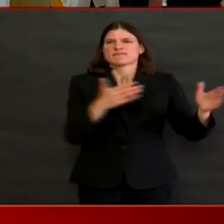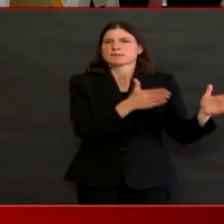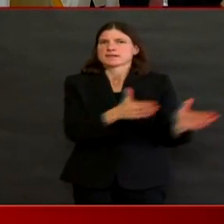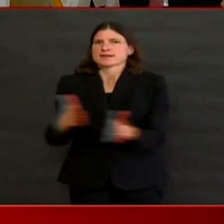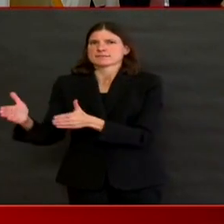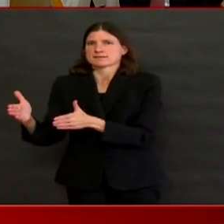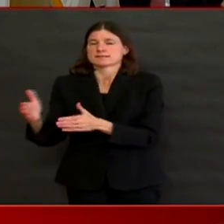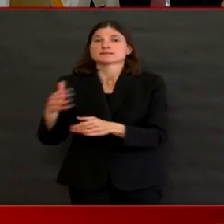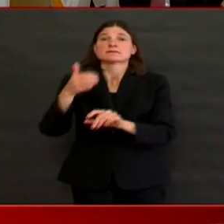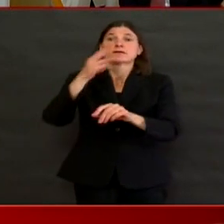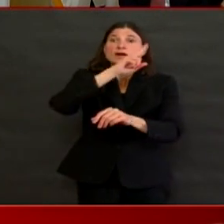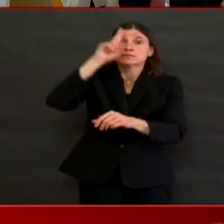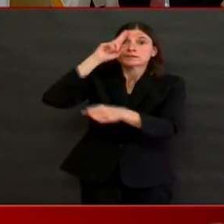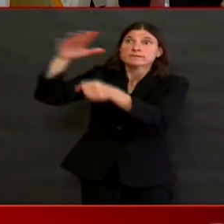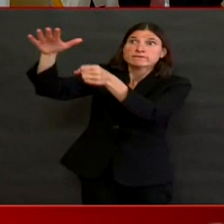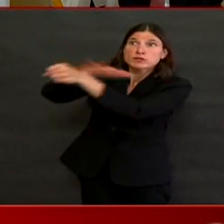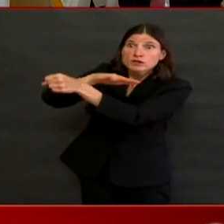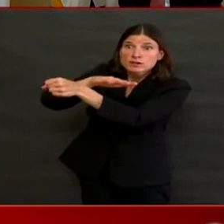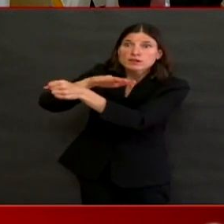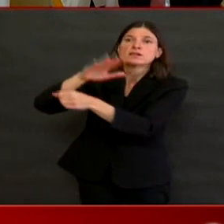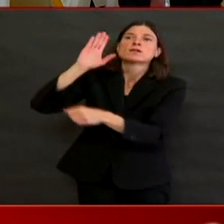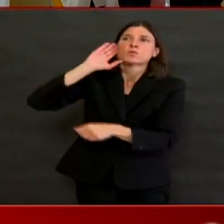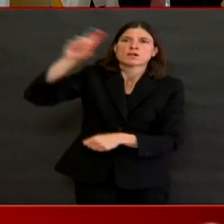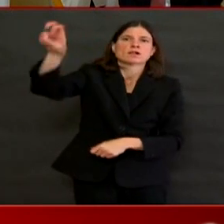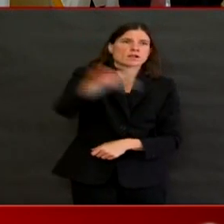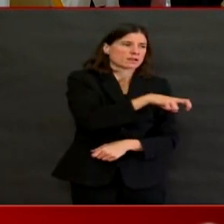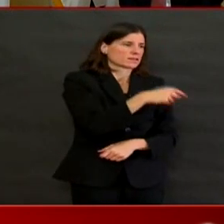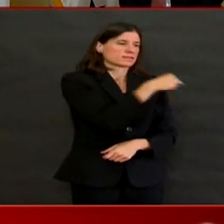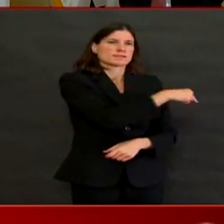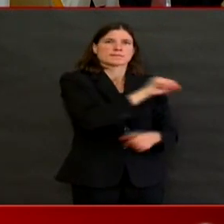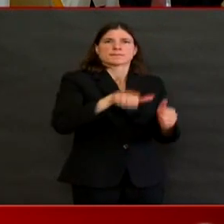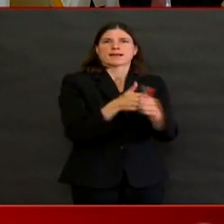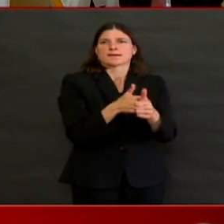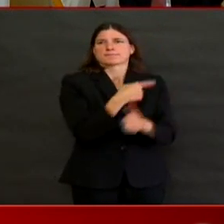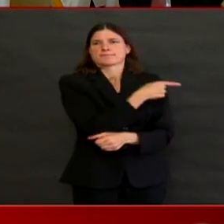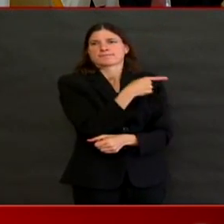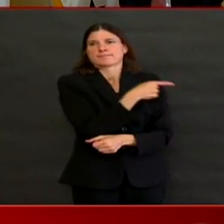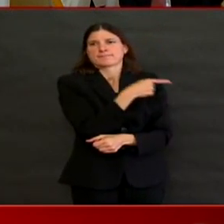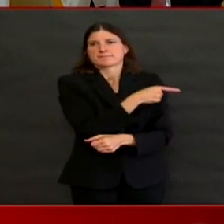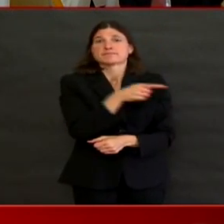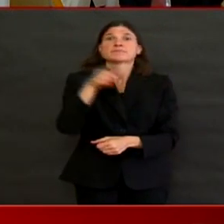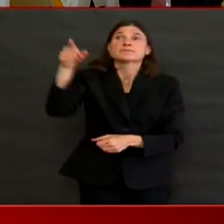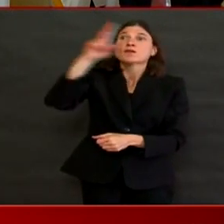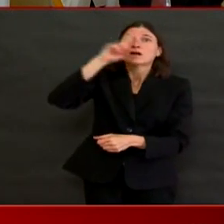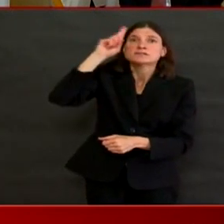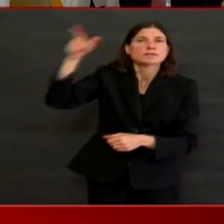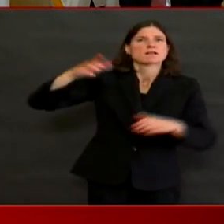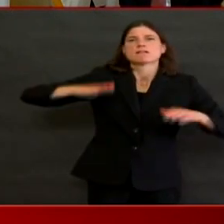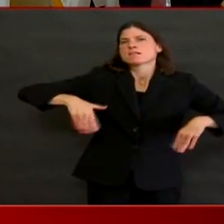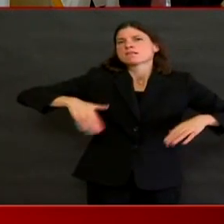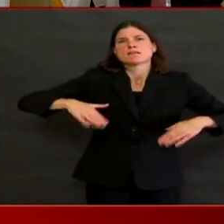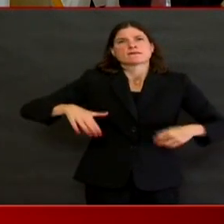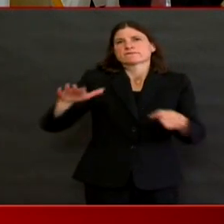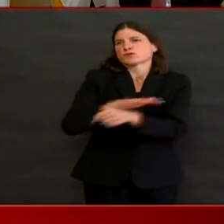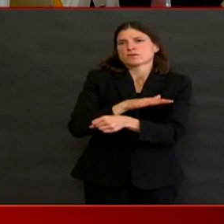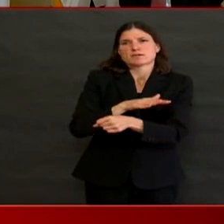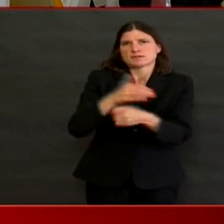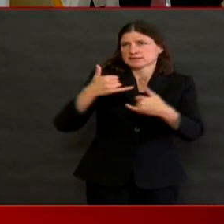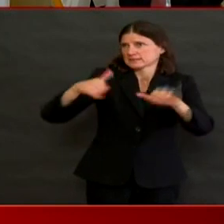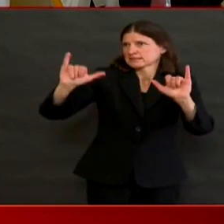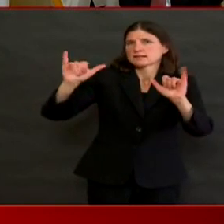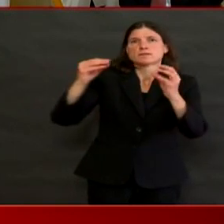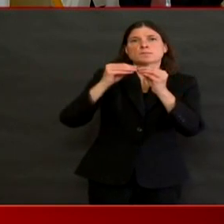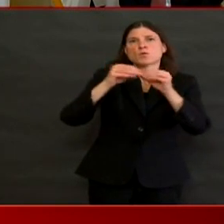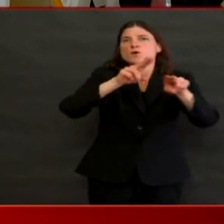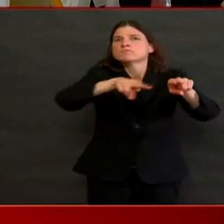additional sites while the hospitals continue to do the work that they have to plan for increased capacity